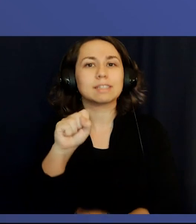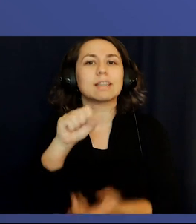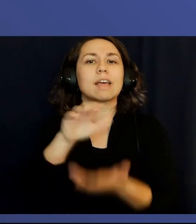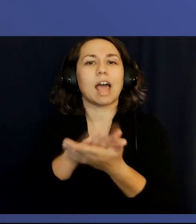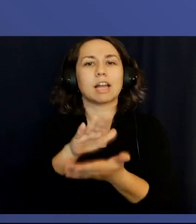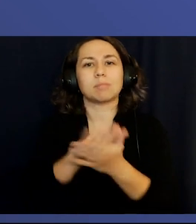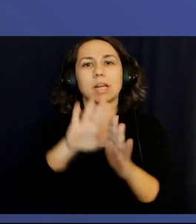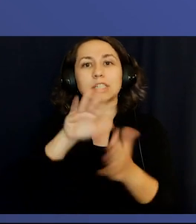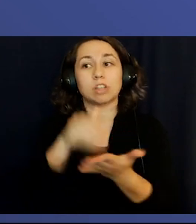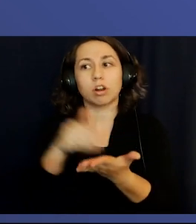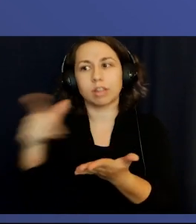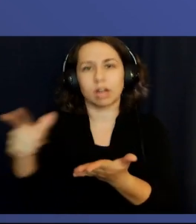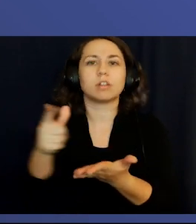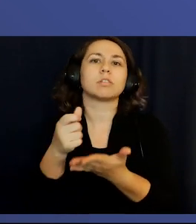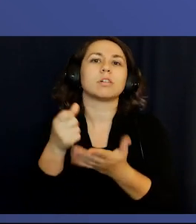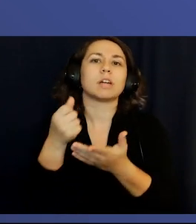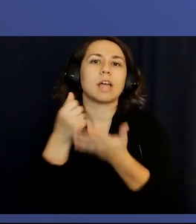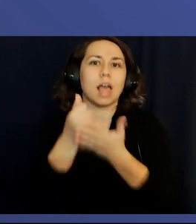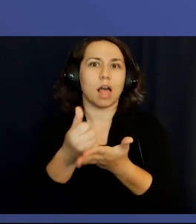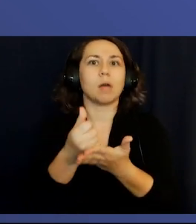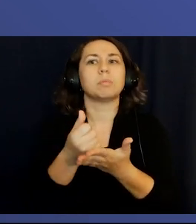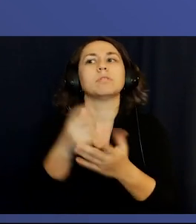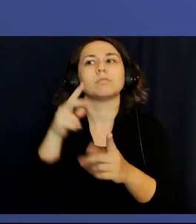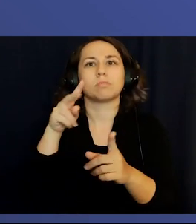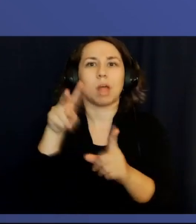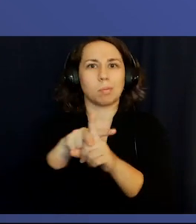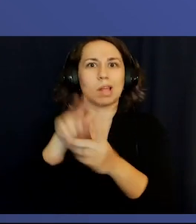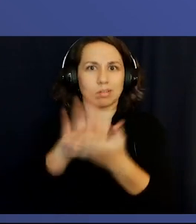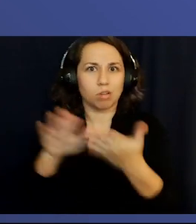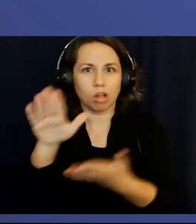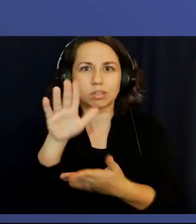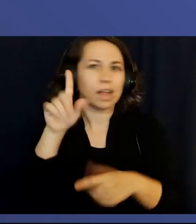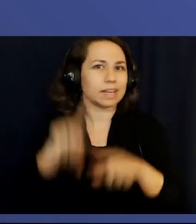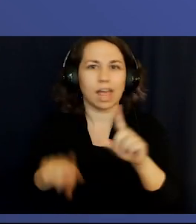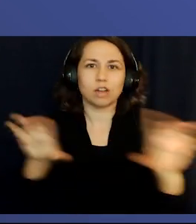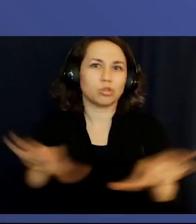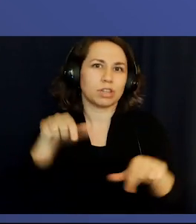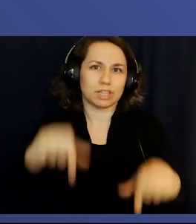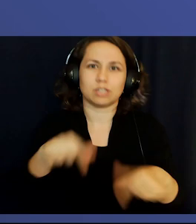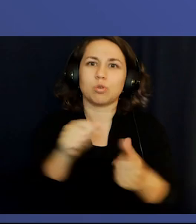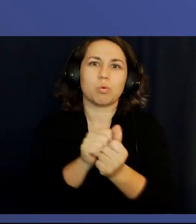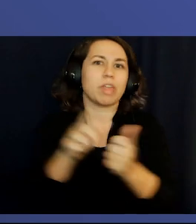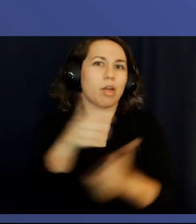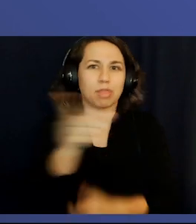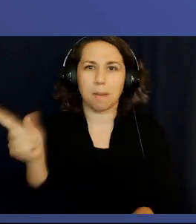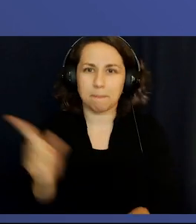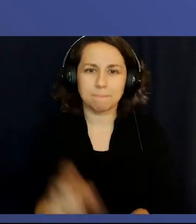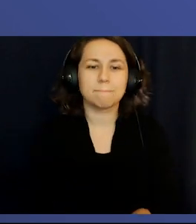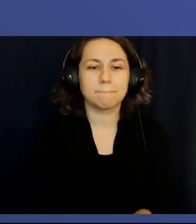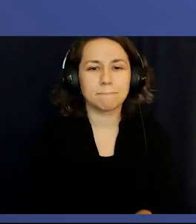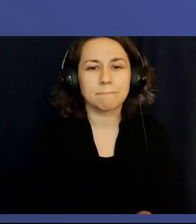the Nicholas Academic Centers for their help and support throughout the college application process. couldn't have done any of this without them. Thank